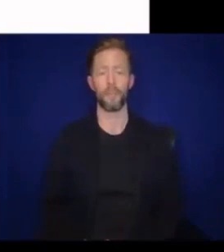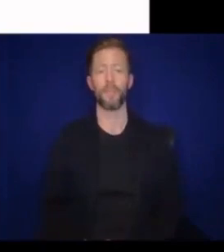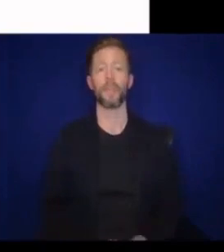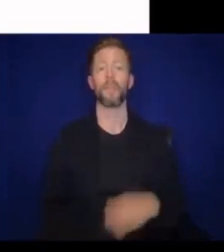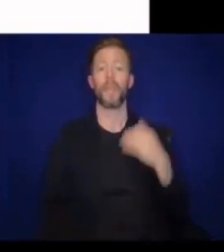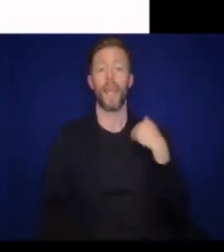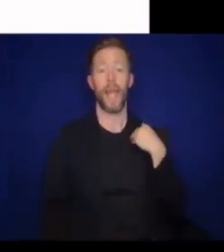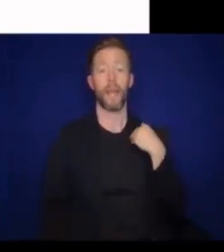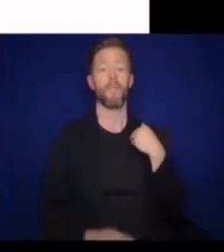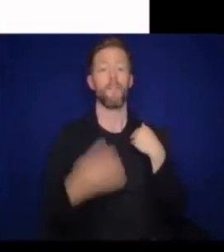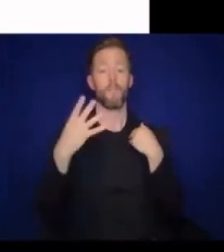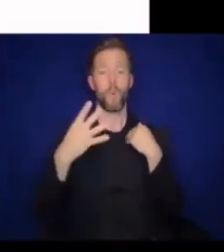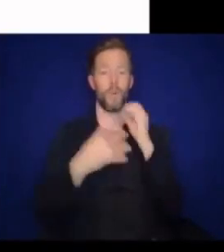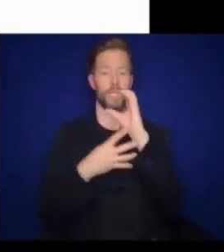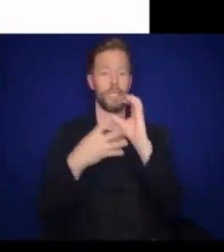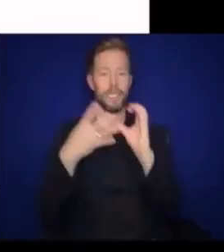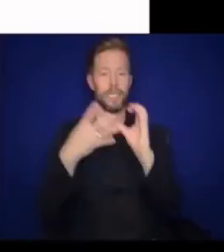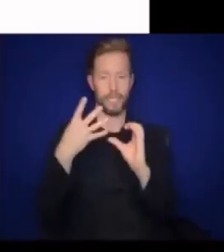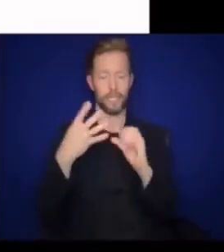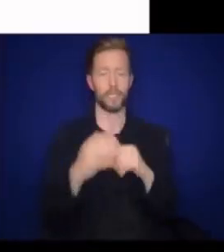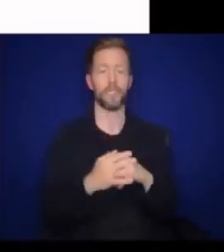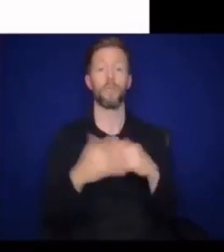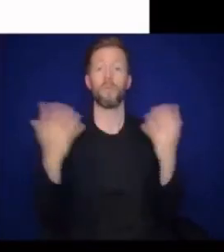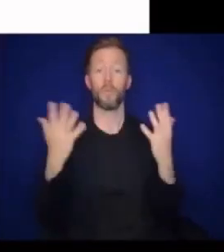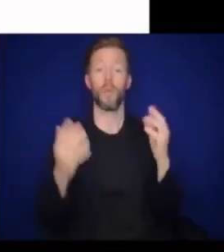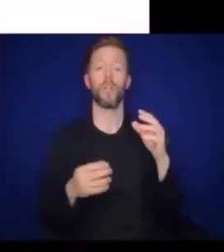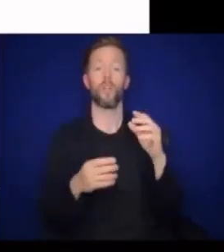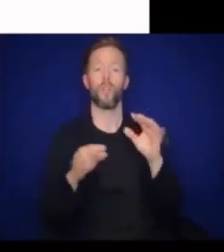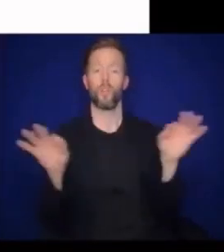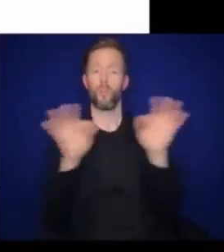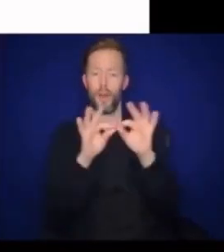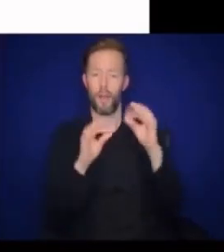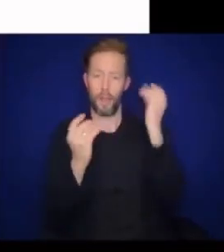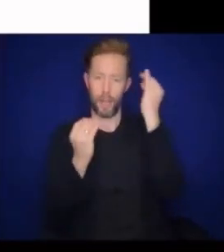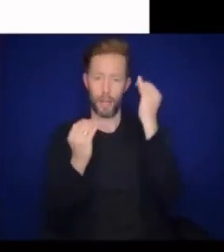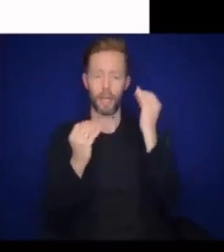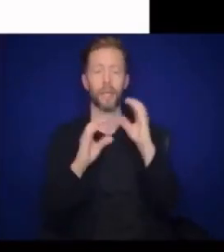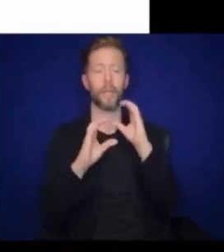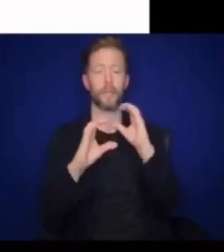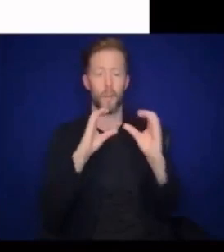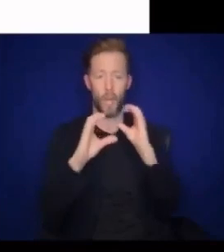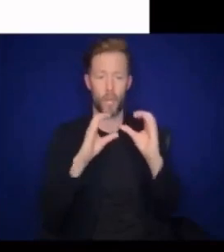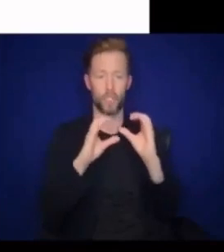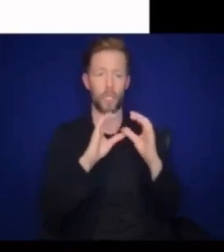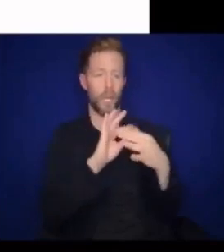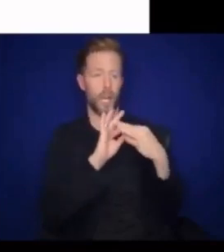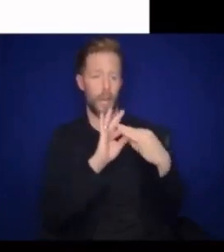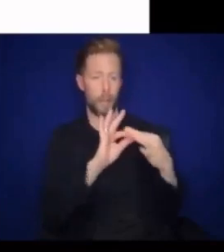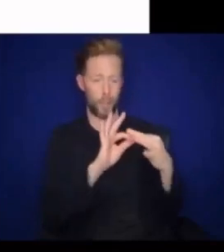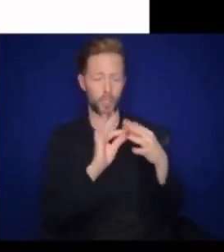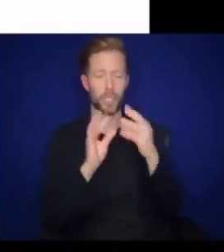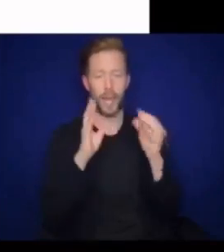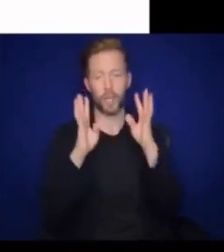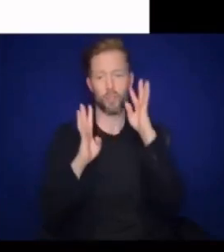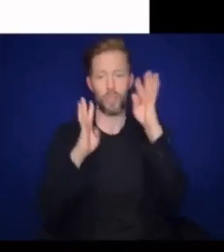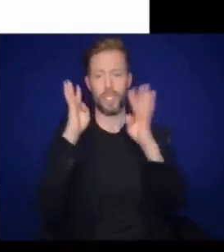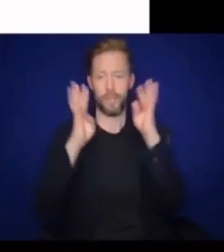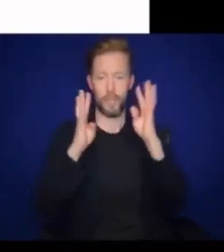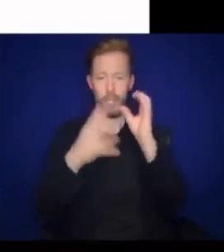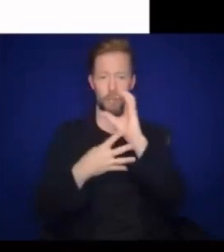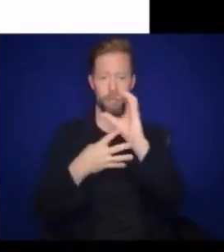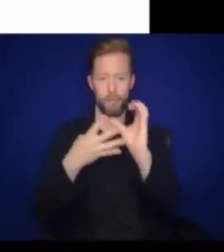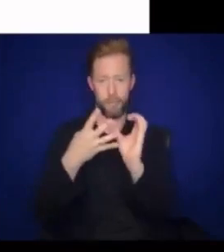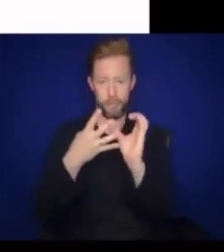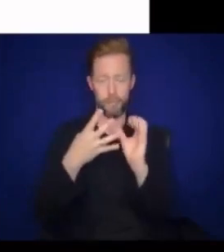The four C's of STEM learning are critical thinking, communication, collaboration, and